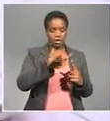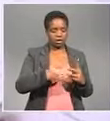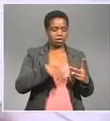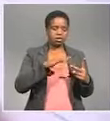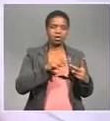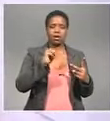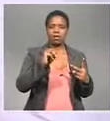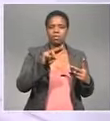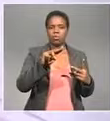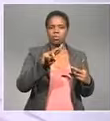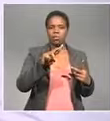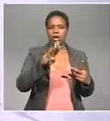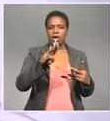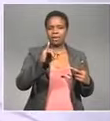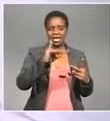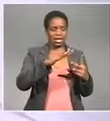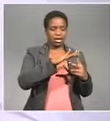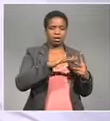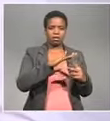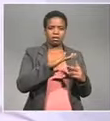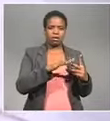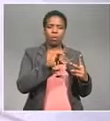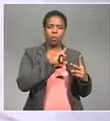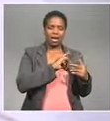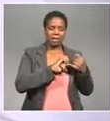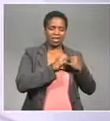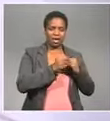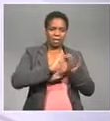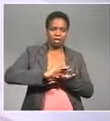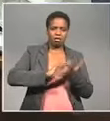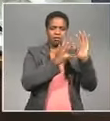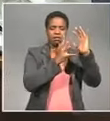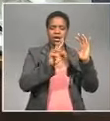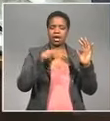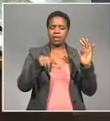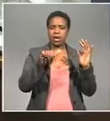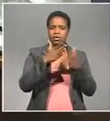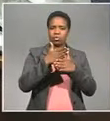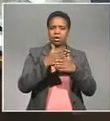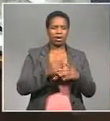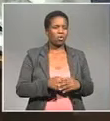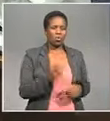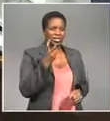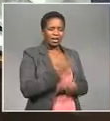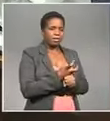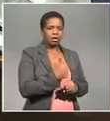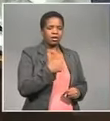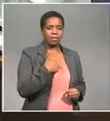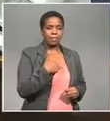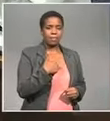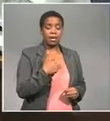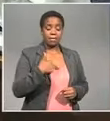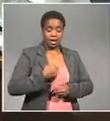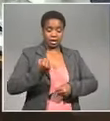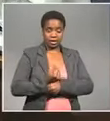it appears as Jiba and Mgwebi had been trying to sabotage the NPA's work It's incredibly difficult to have people working